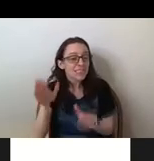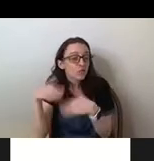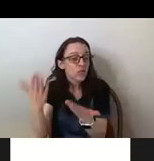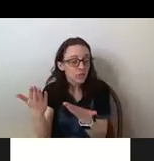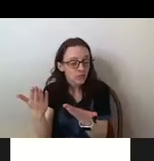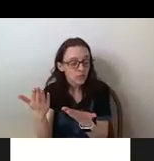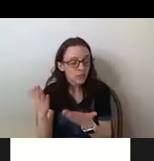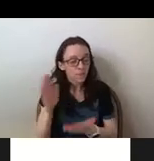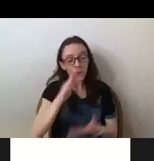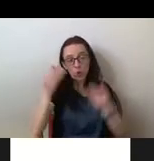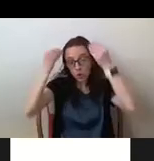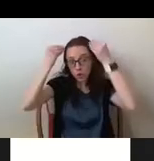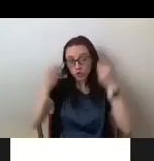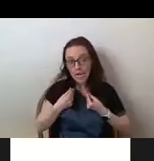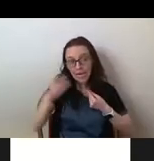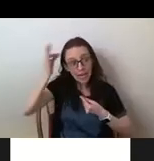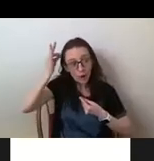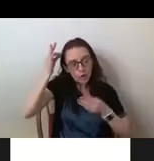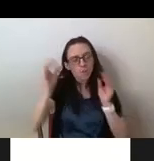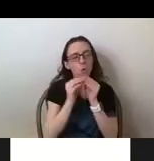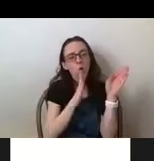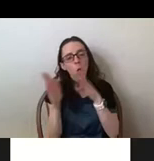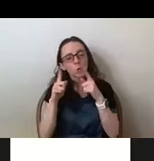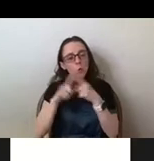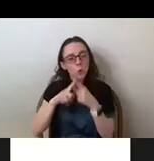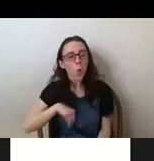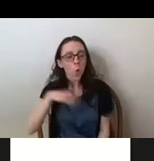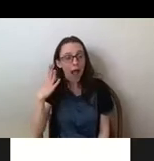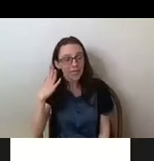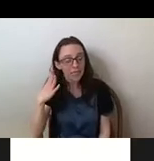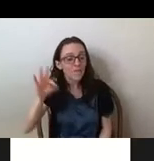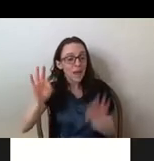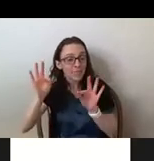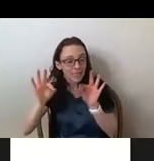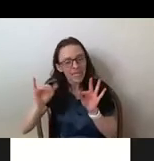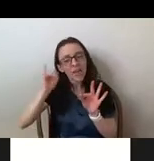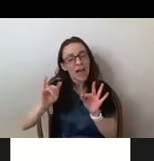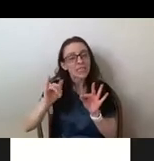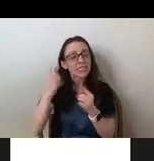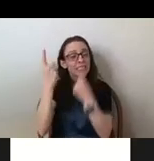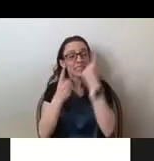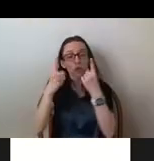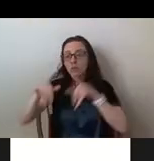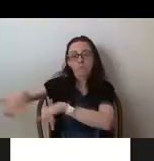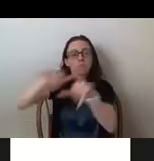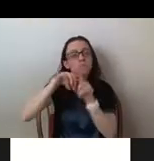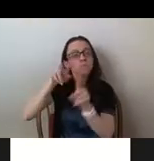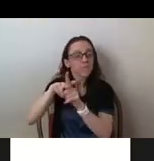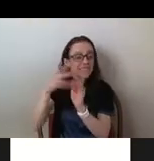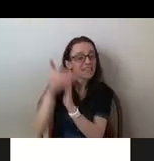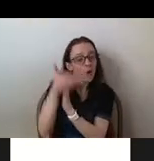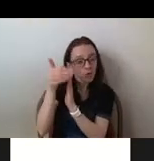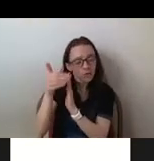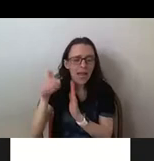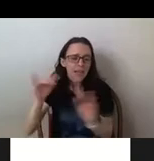which is straightened shows proximity to white femininity, which is seen as a default and therefore more accepted. What is interesting about, and this was